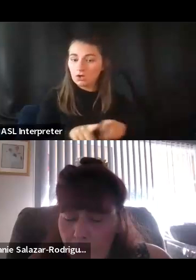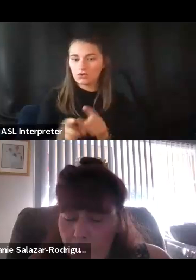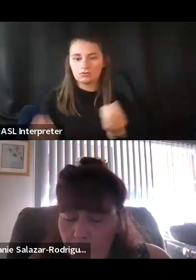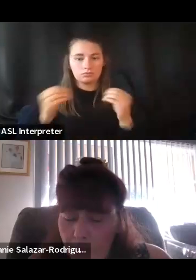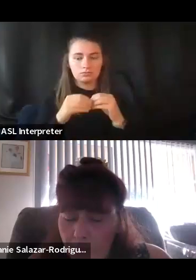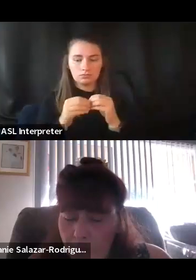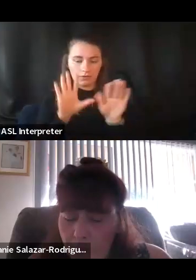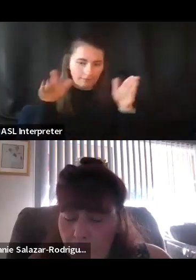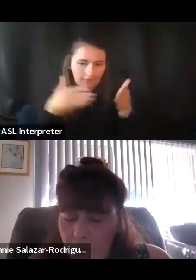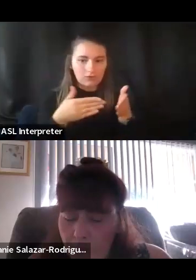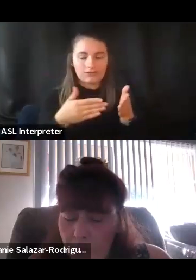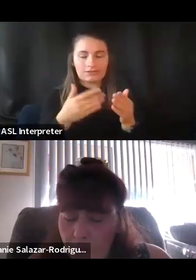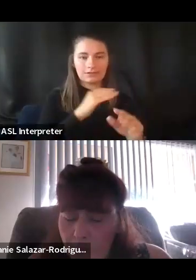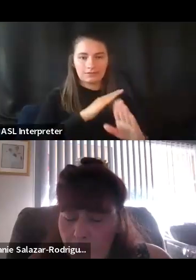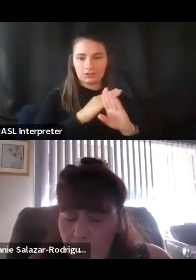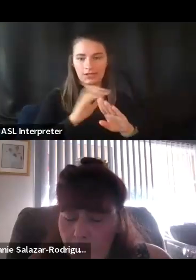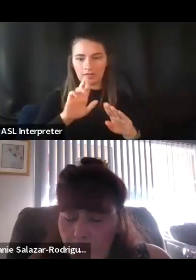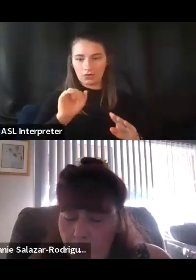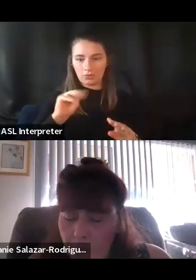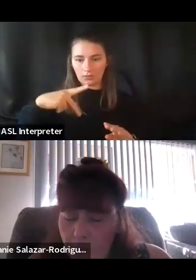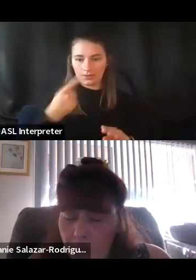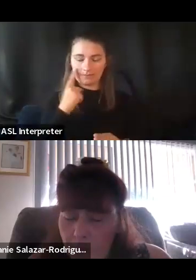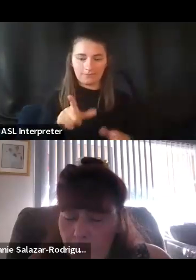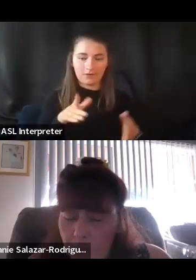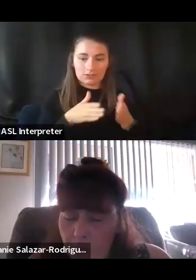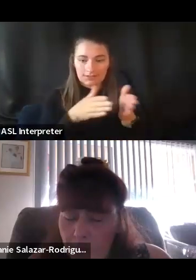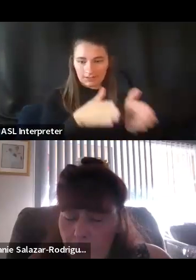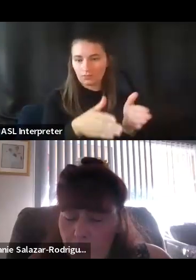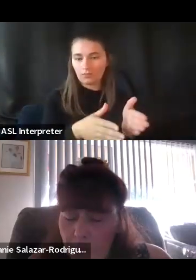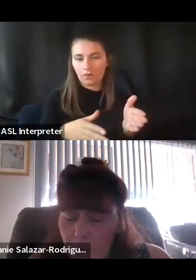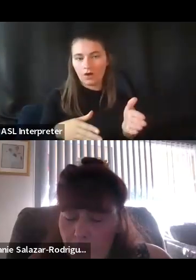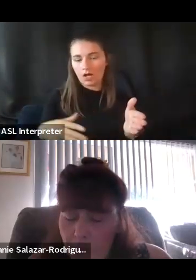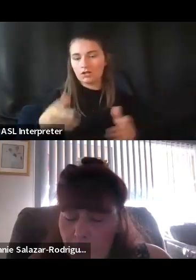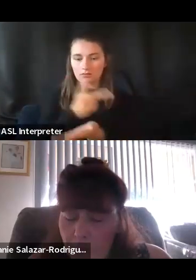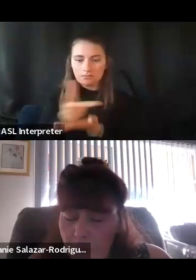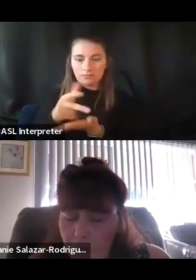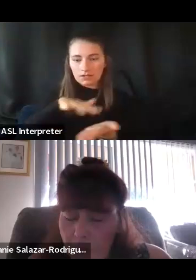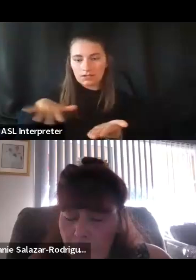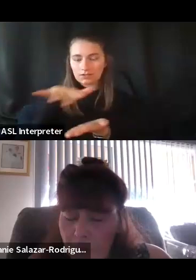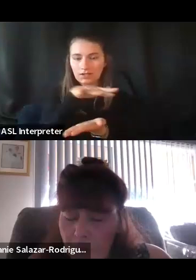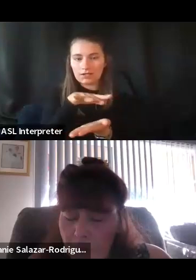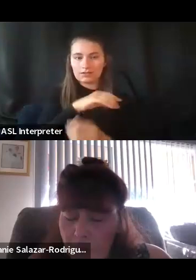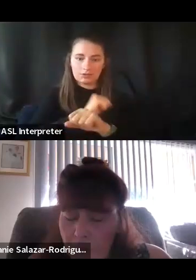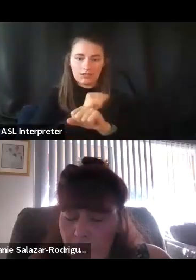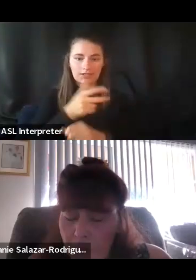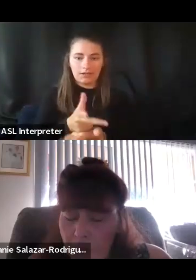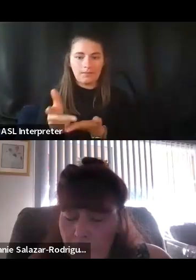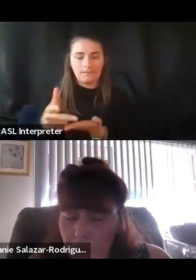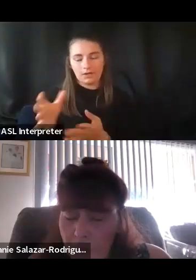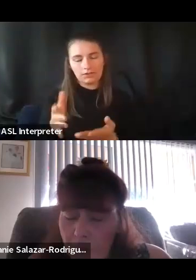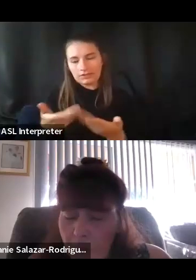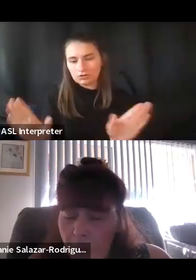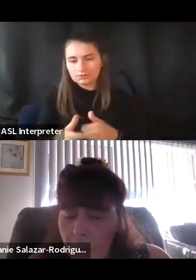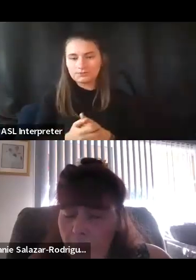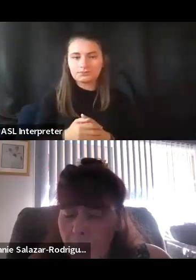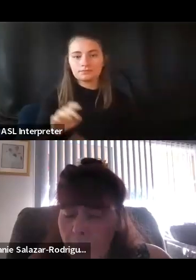the ramps that go up sidewalks and parking lots and then also protecting the parking spots in general in a stronger way. As well as making sure that